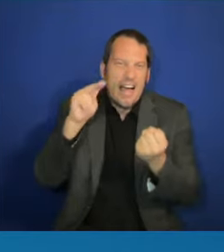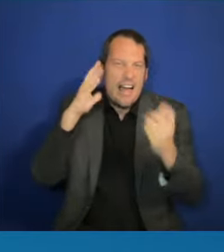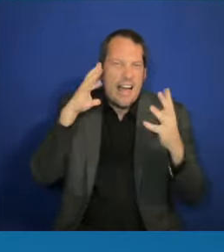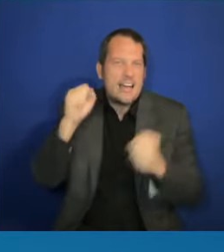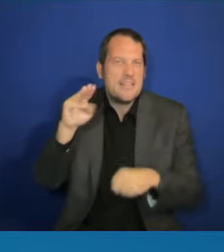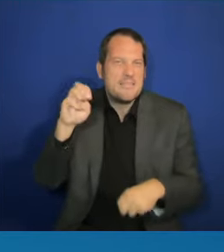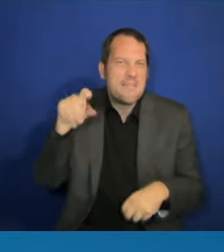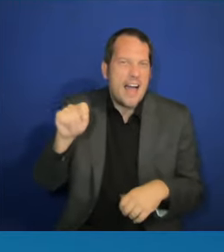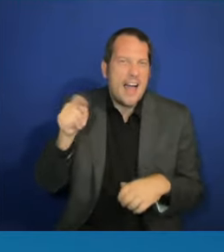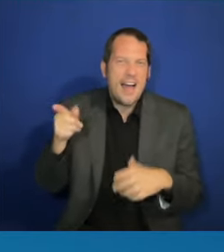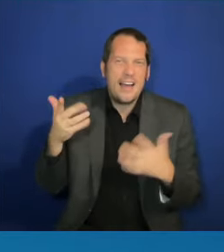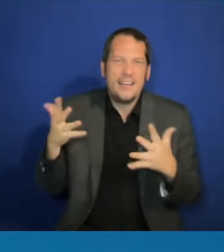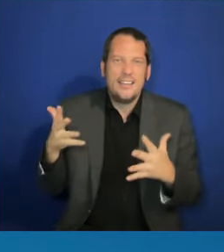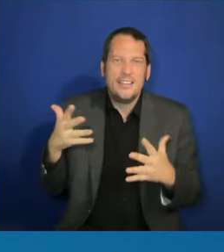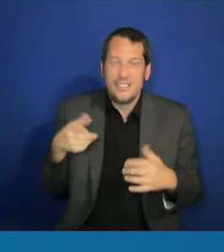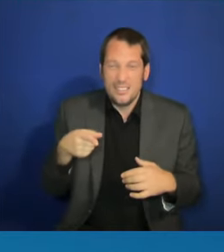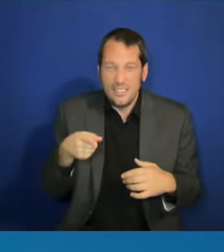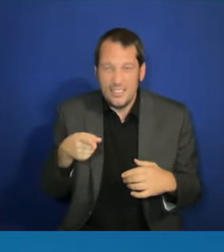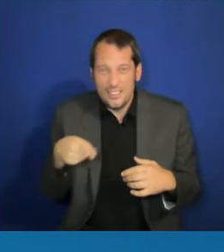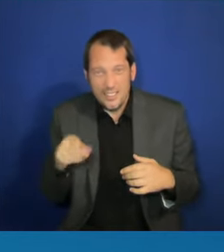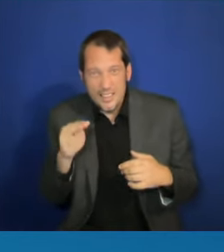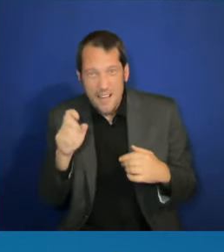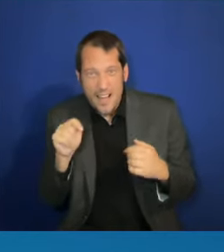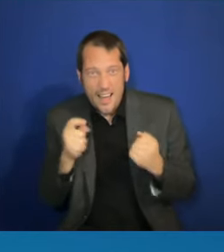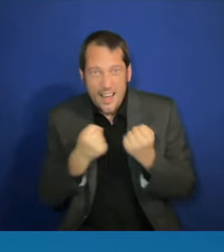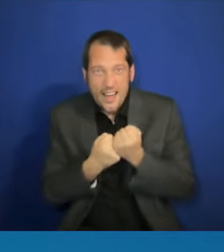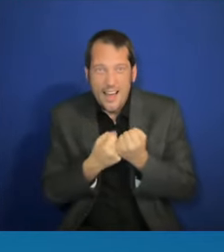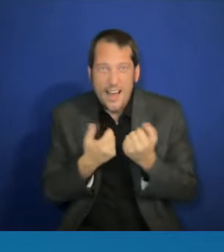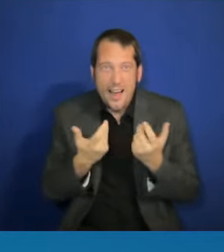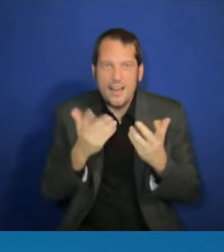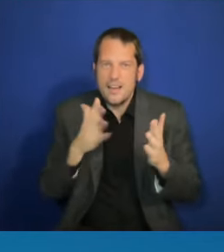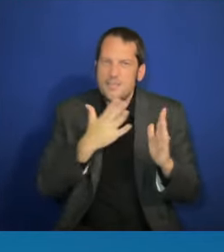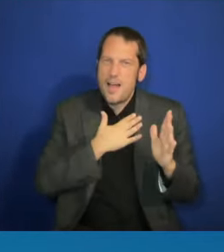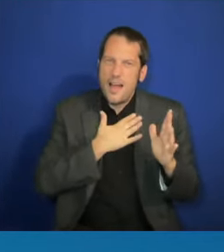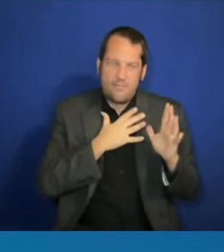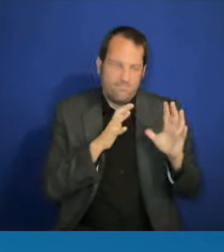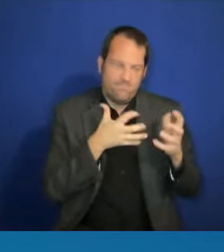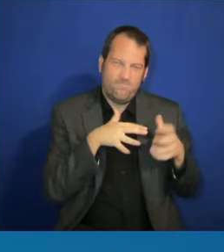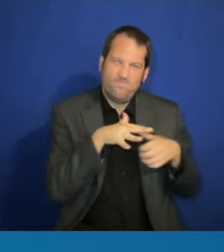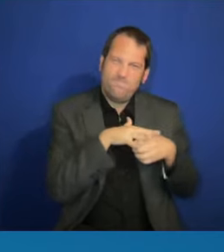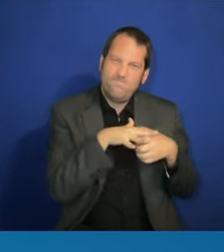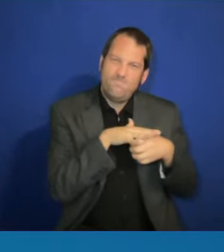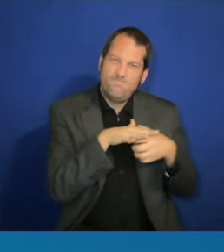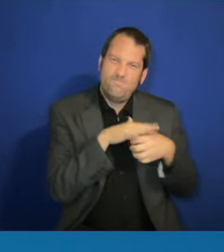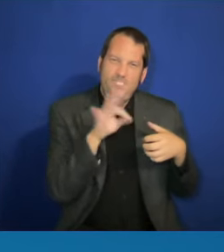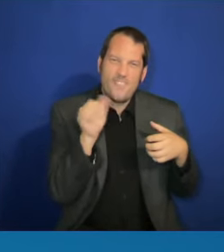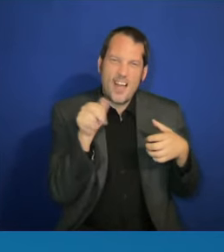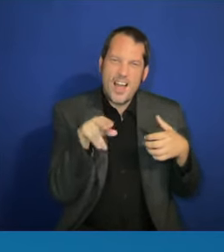Where are my Mets fans? Ah, see? And the Queens. Que pasa?